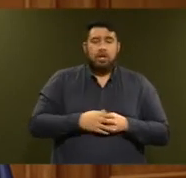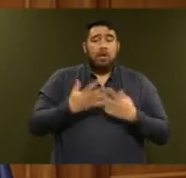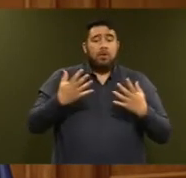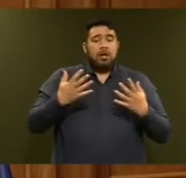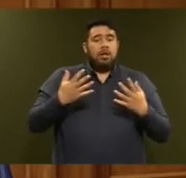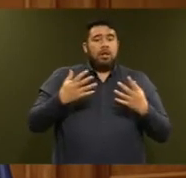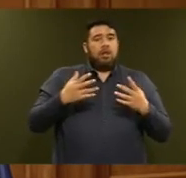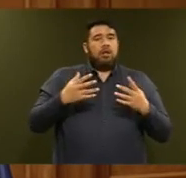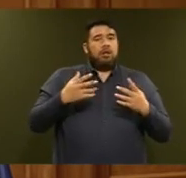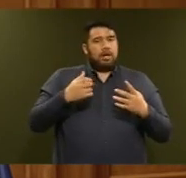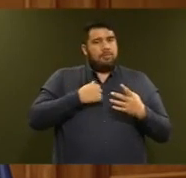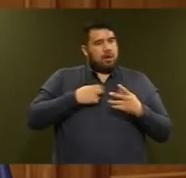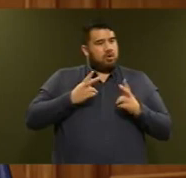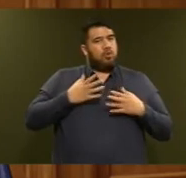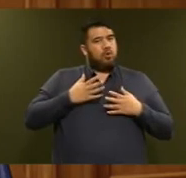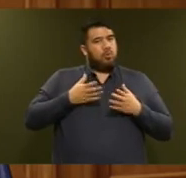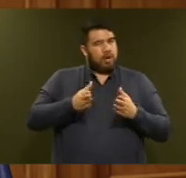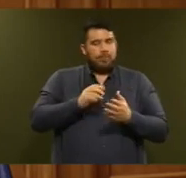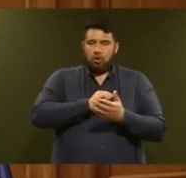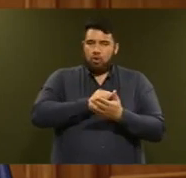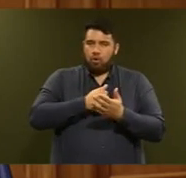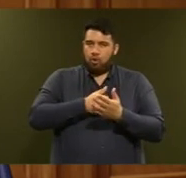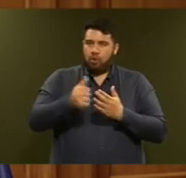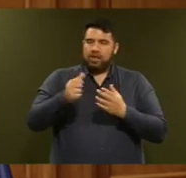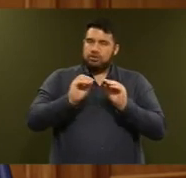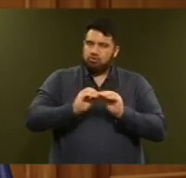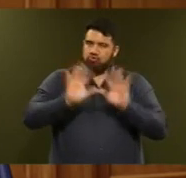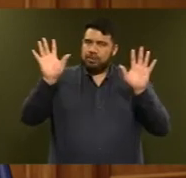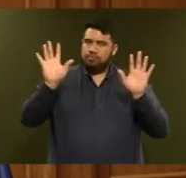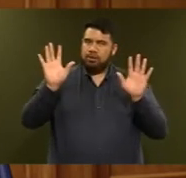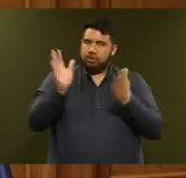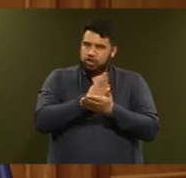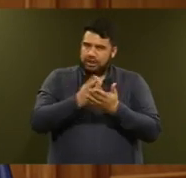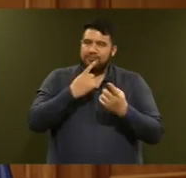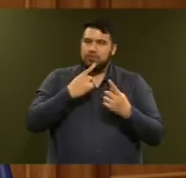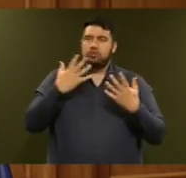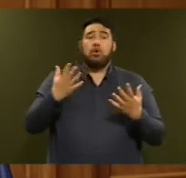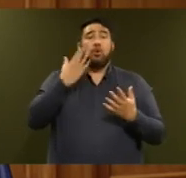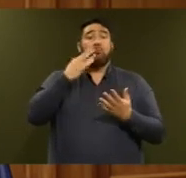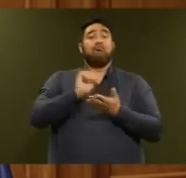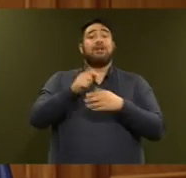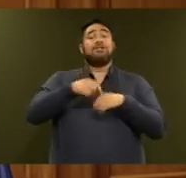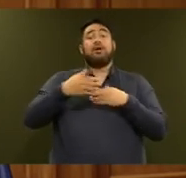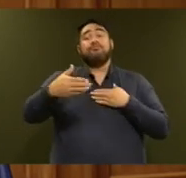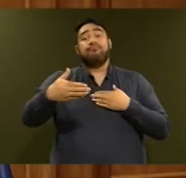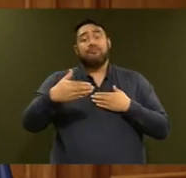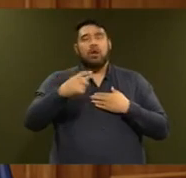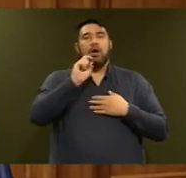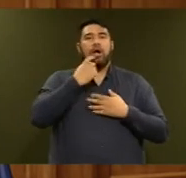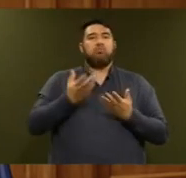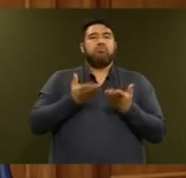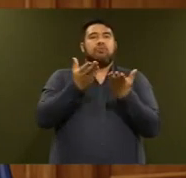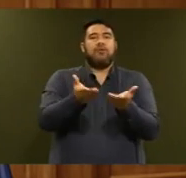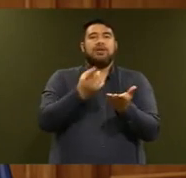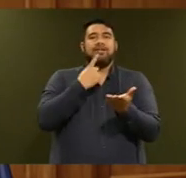transparent manner, I will gladly provide, at an appropriate time, information which